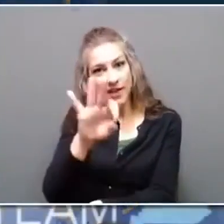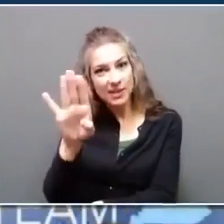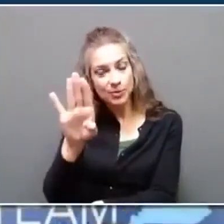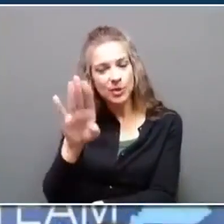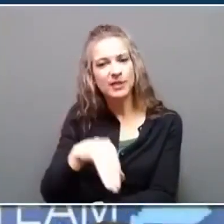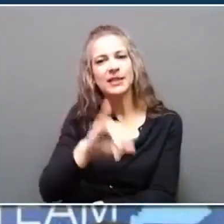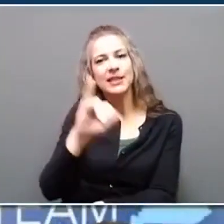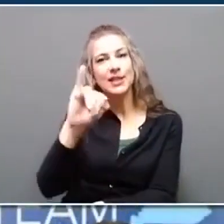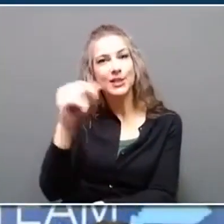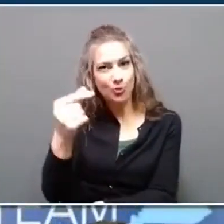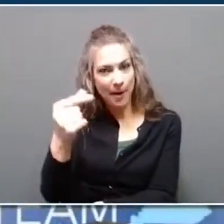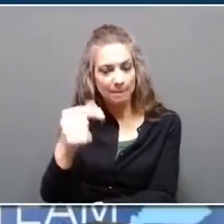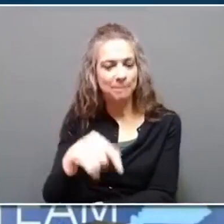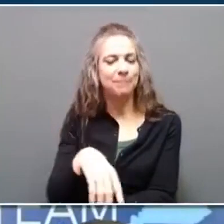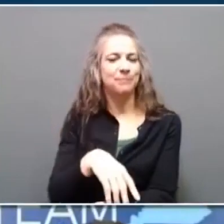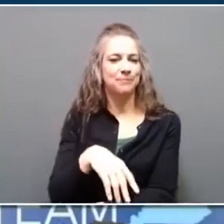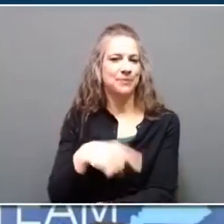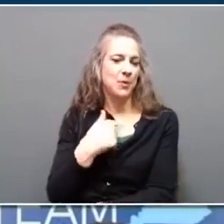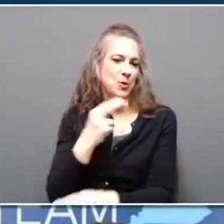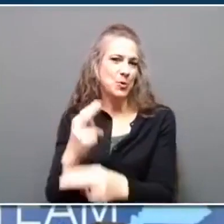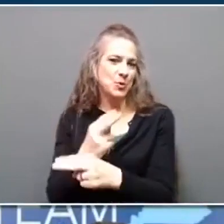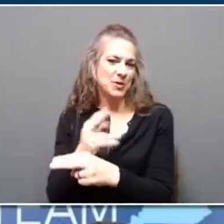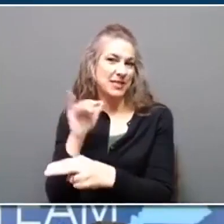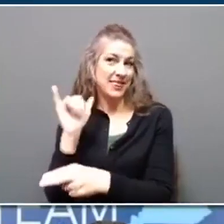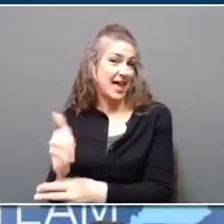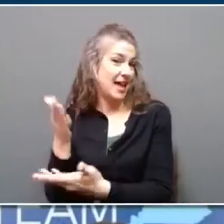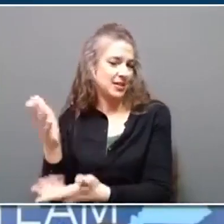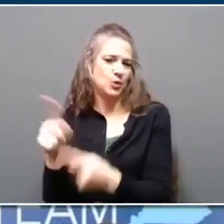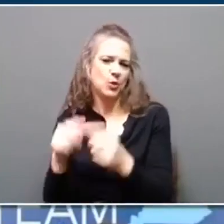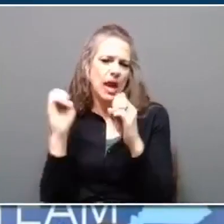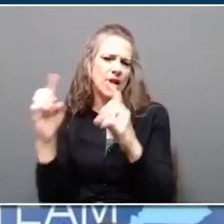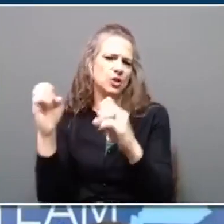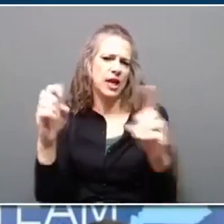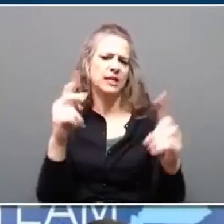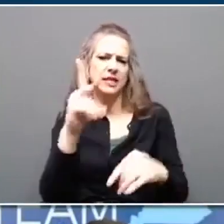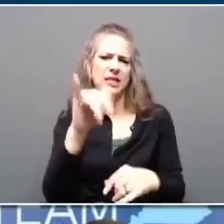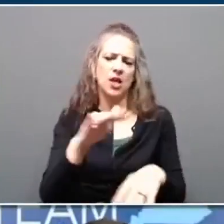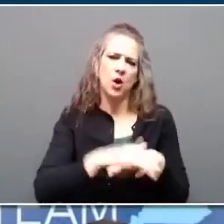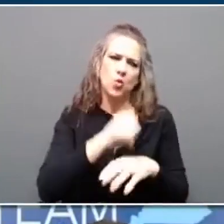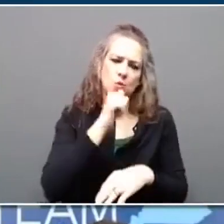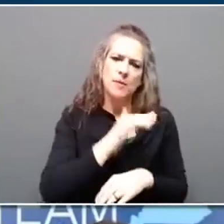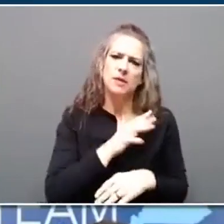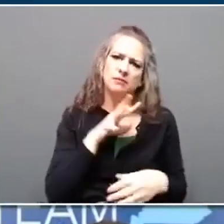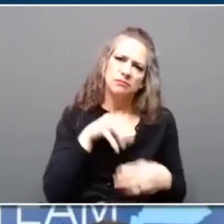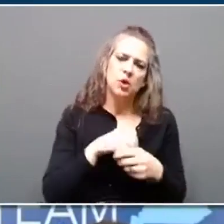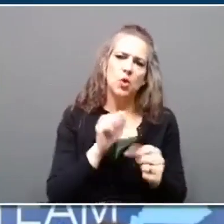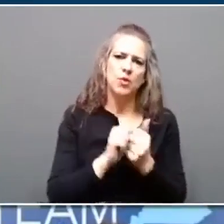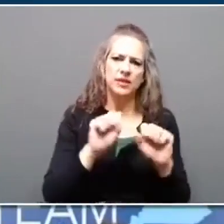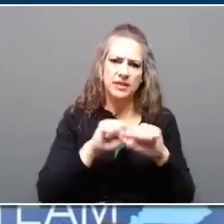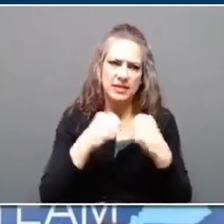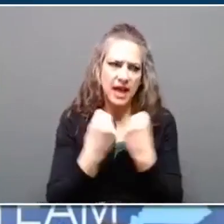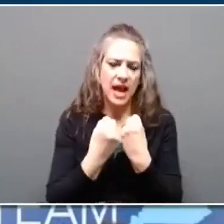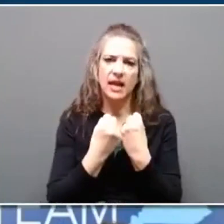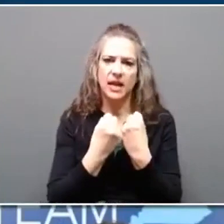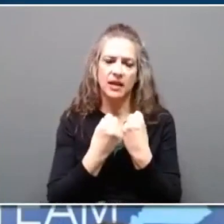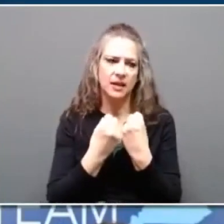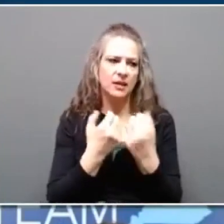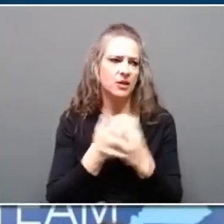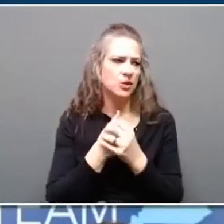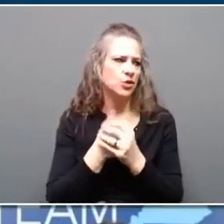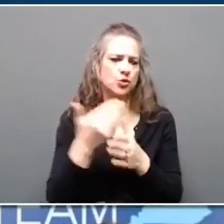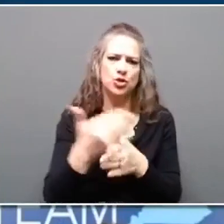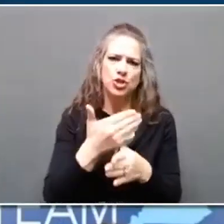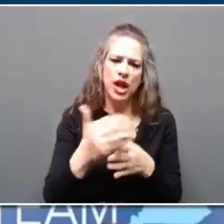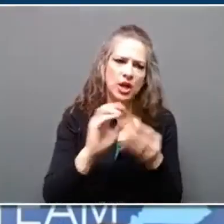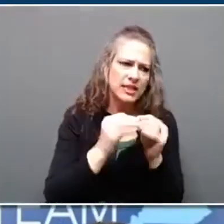And we will use this space to continue to educate Kentuckians on women's contributions to our society, share relevant data, and